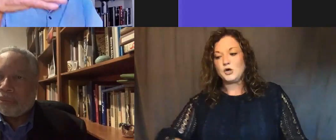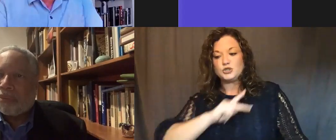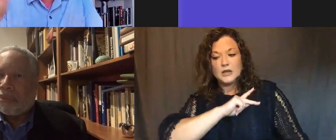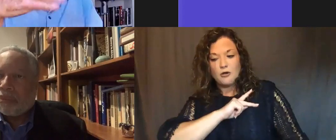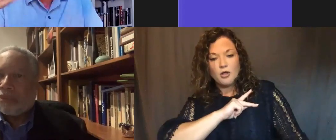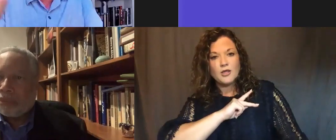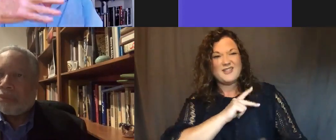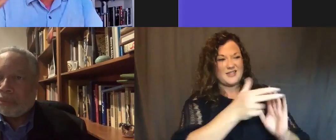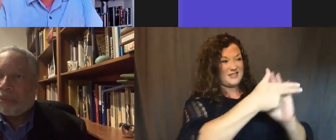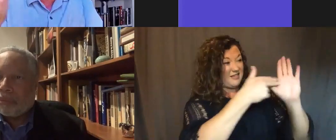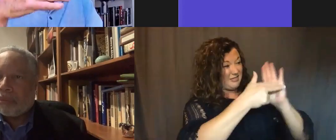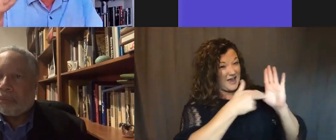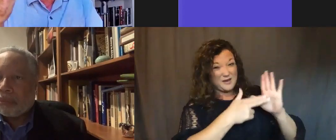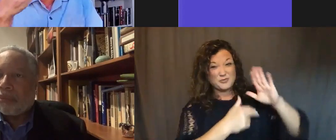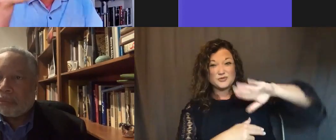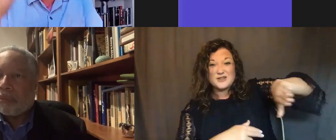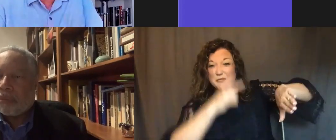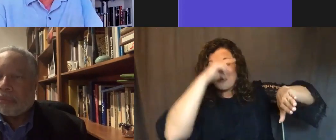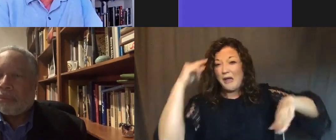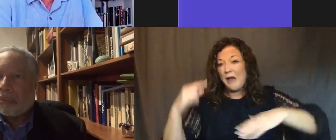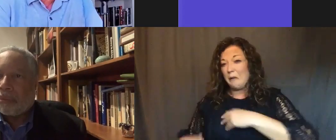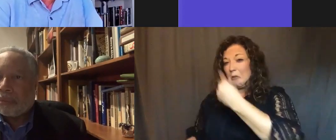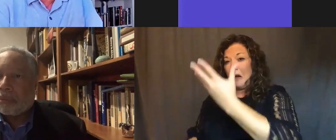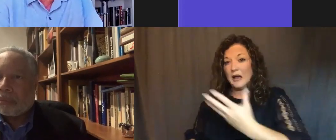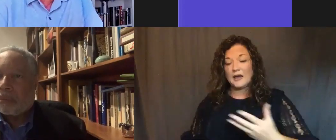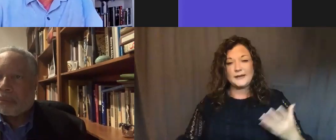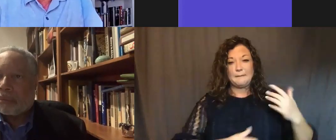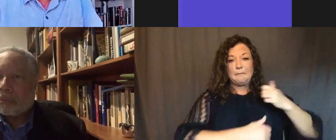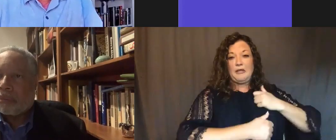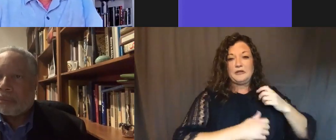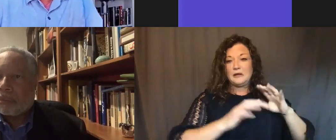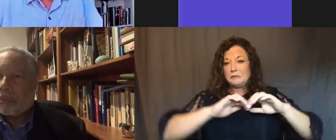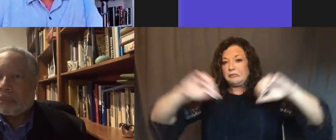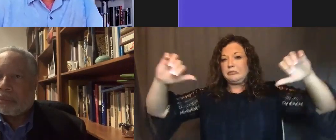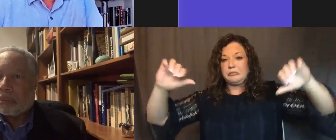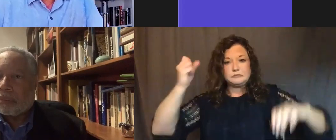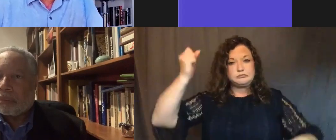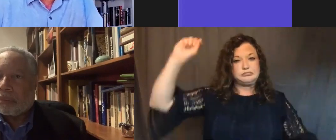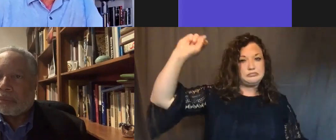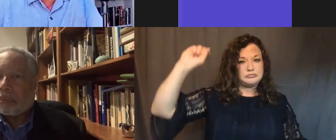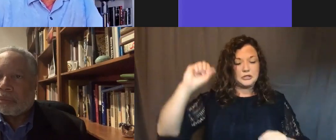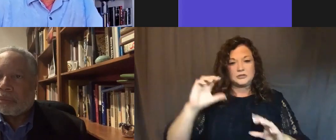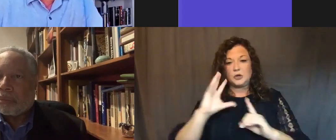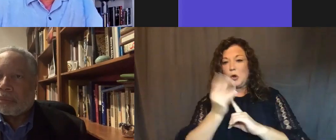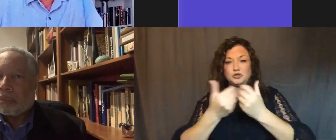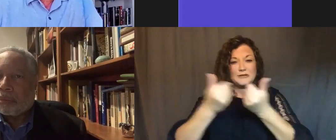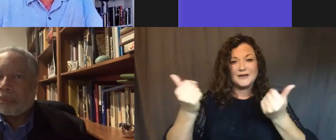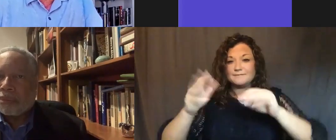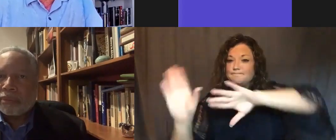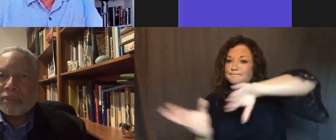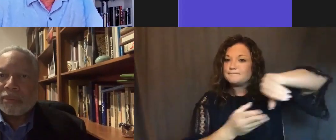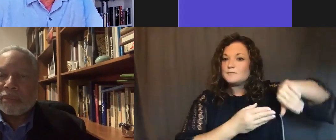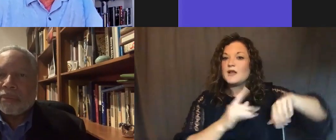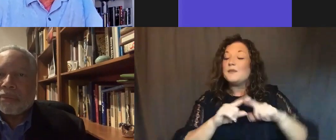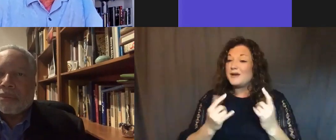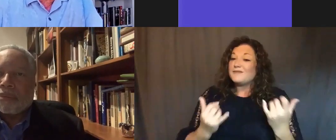labels of black and white and militant and cultural division. It seems to me that one of the problems in